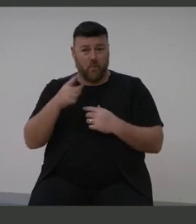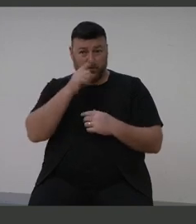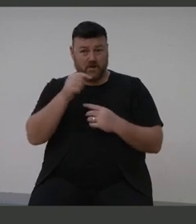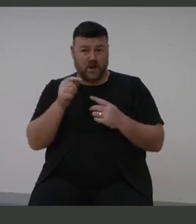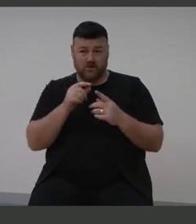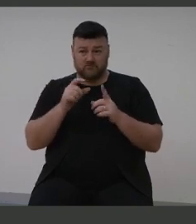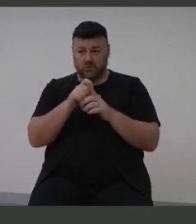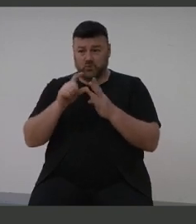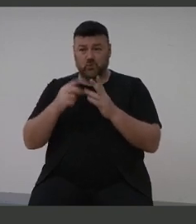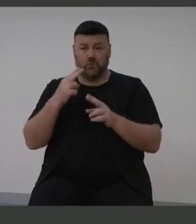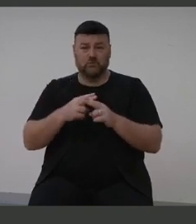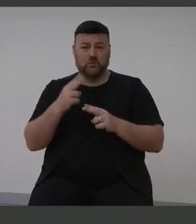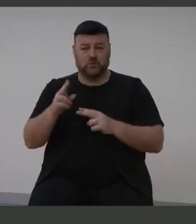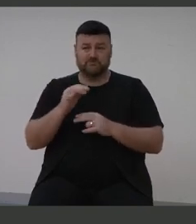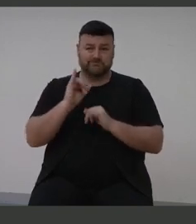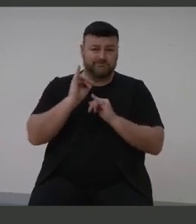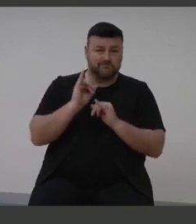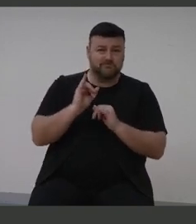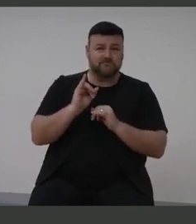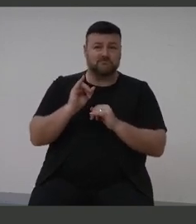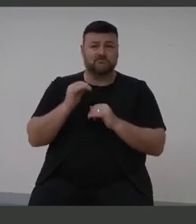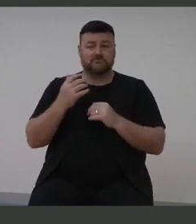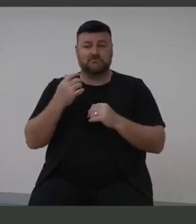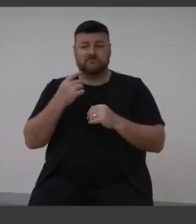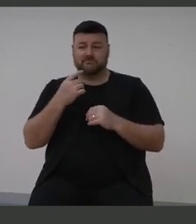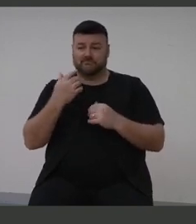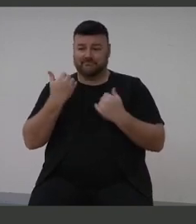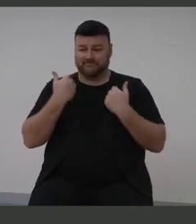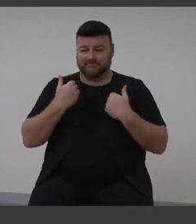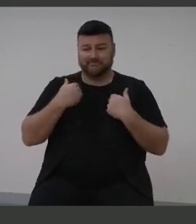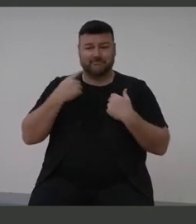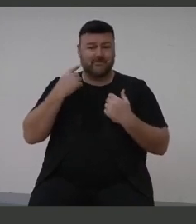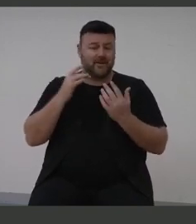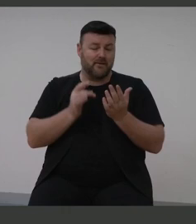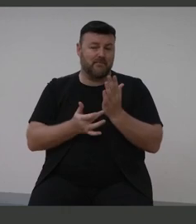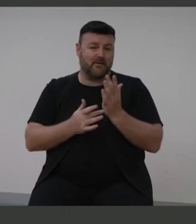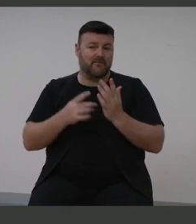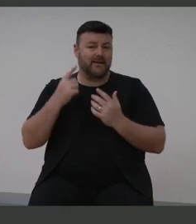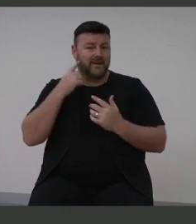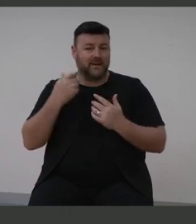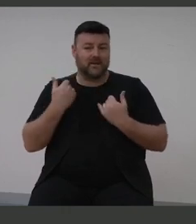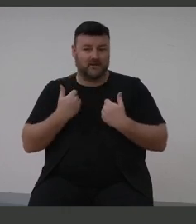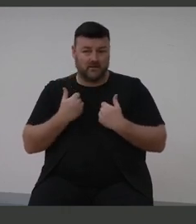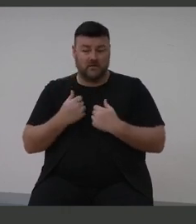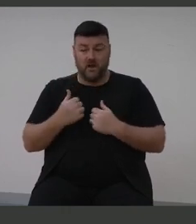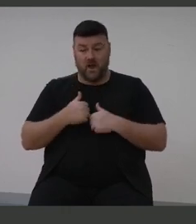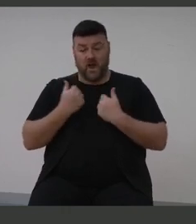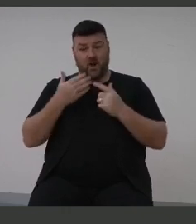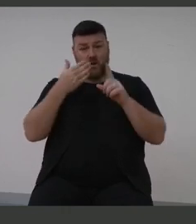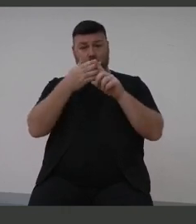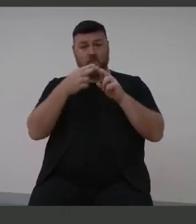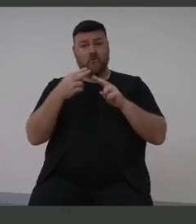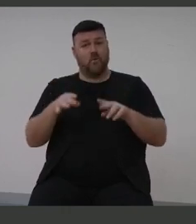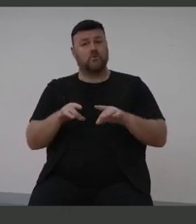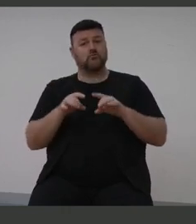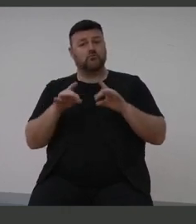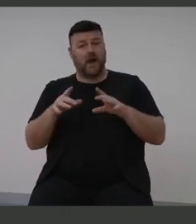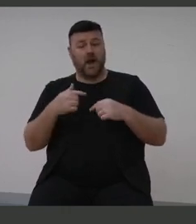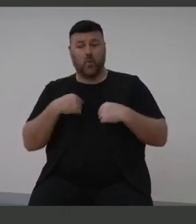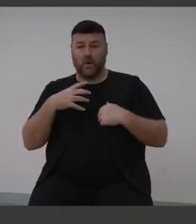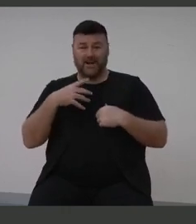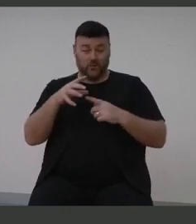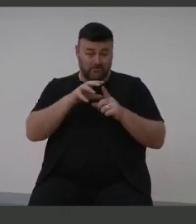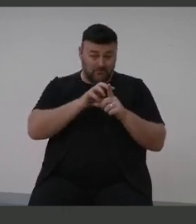Aboriginal children. Certainly our goal in Australia must be to detect and treat ear disease and hearing loss as